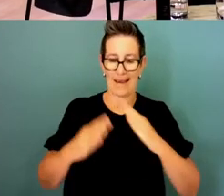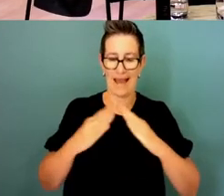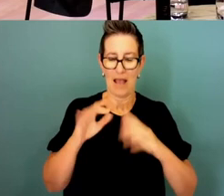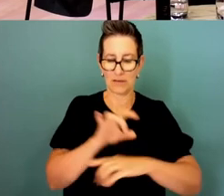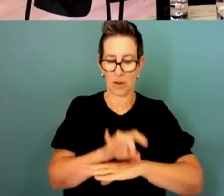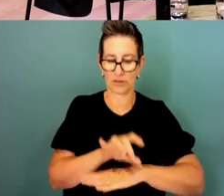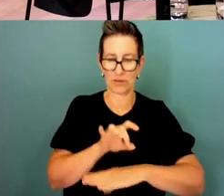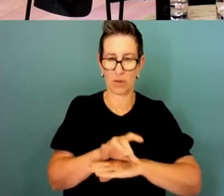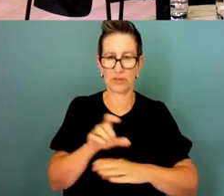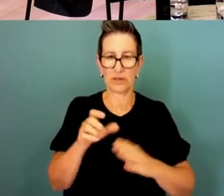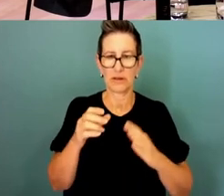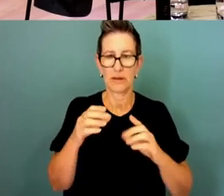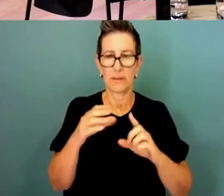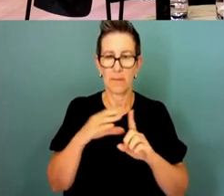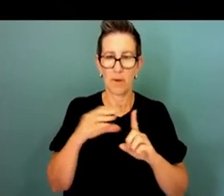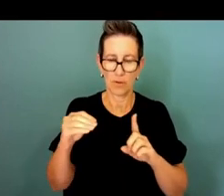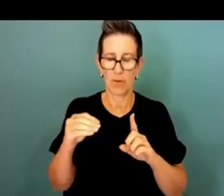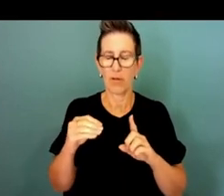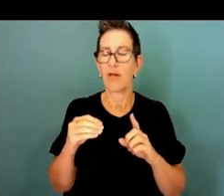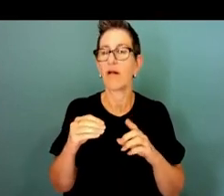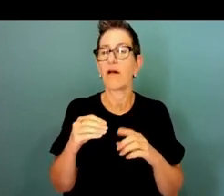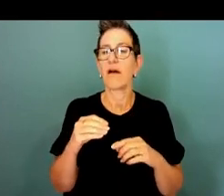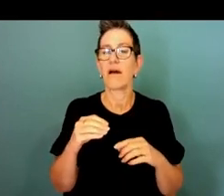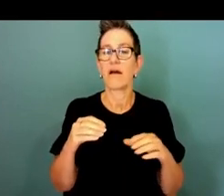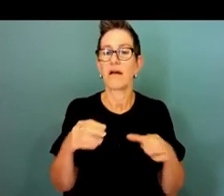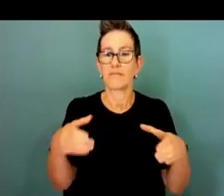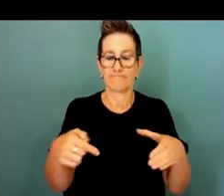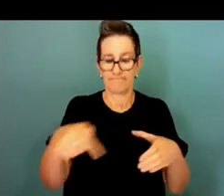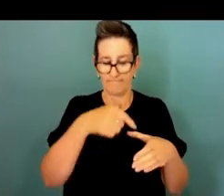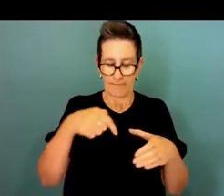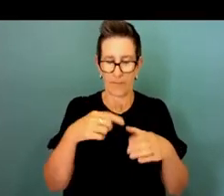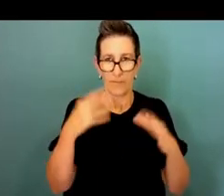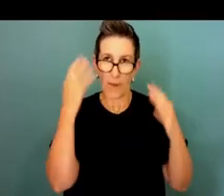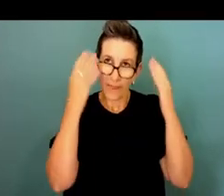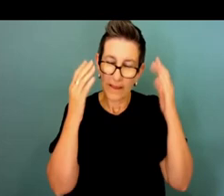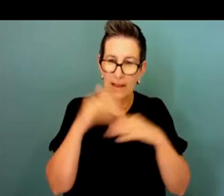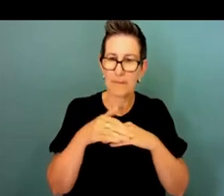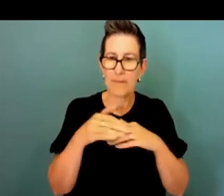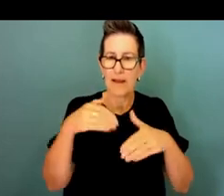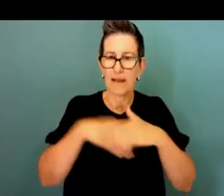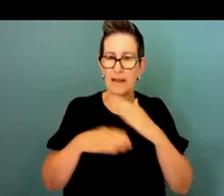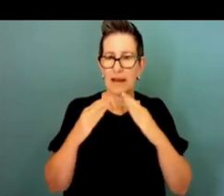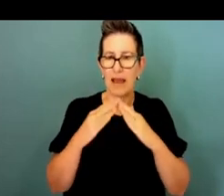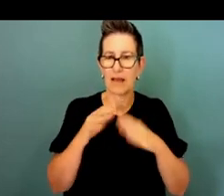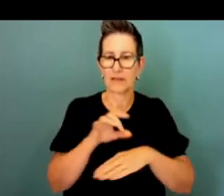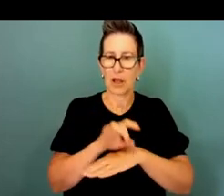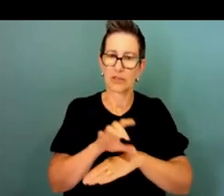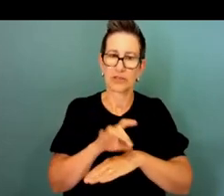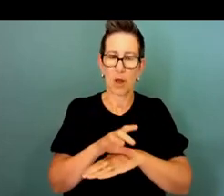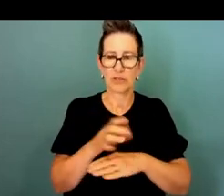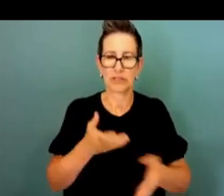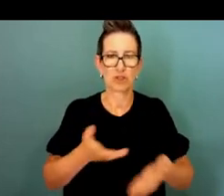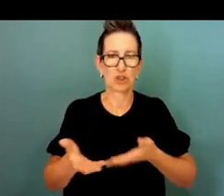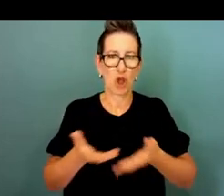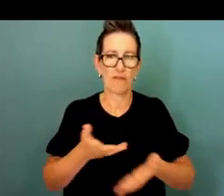we're really thinking about a couple of things we're thinking about an in-house consultancy service essentially inside the